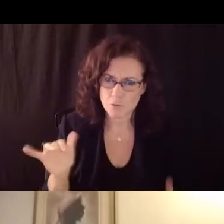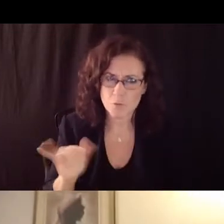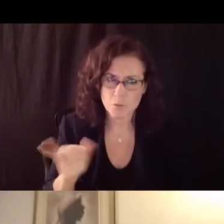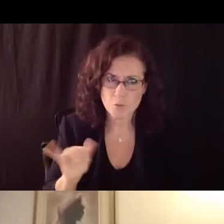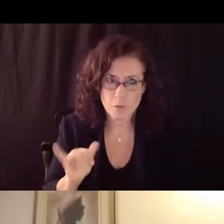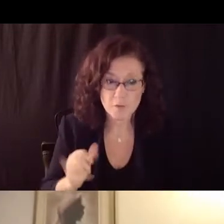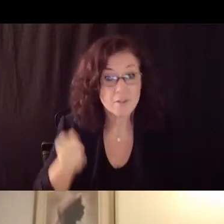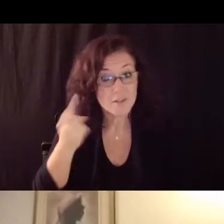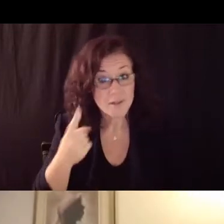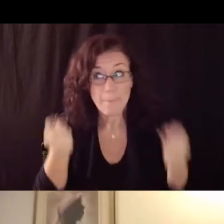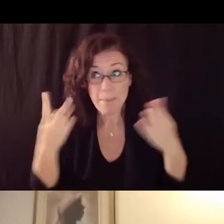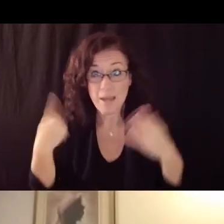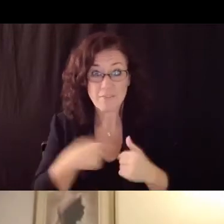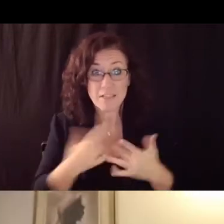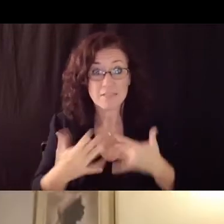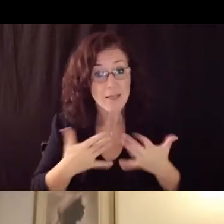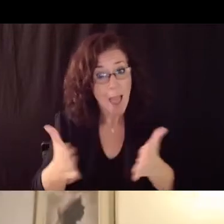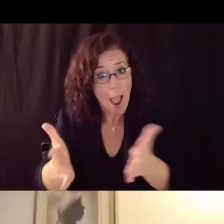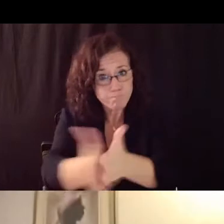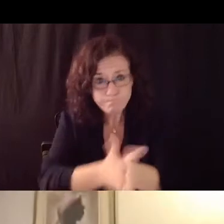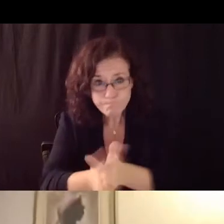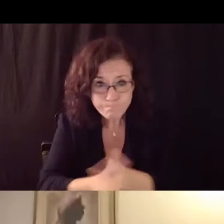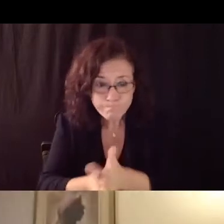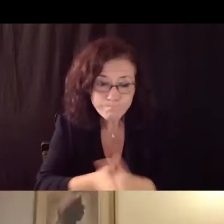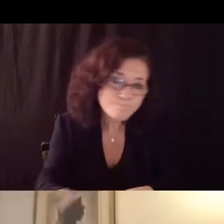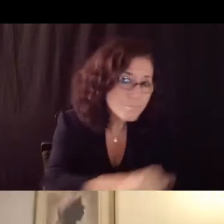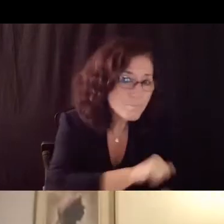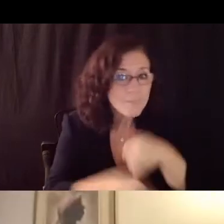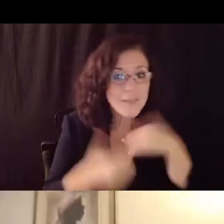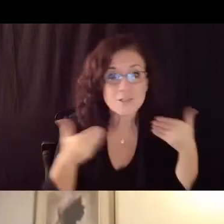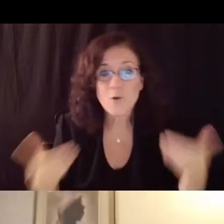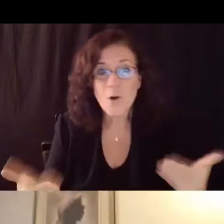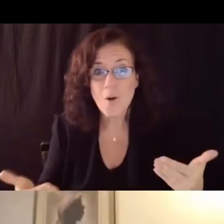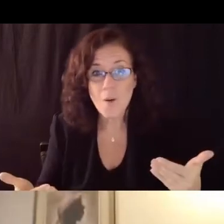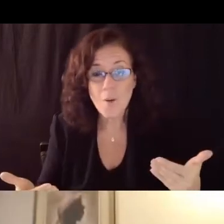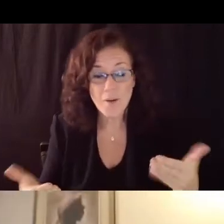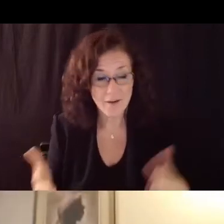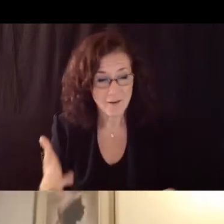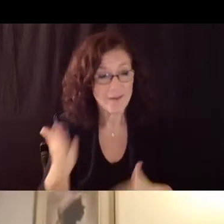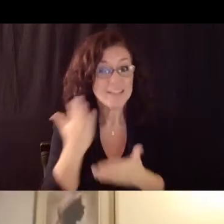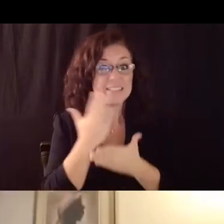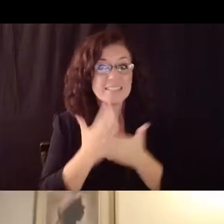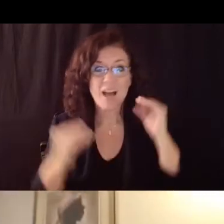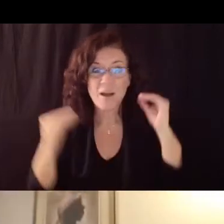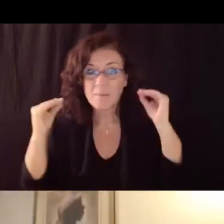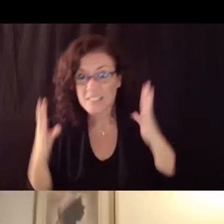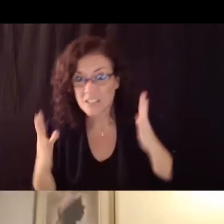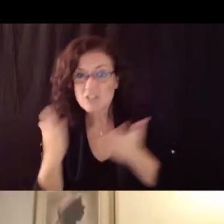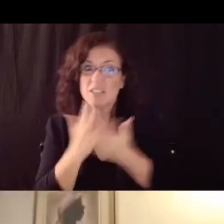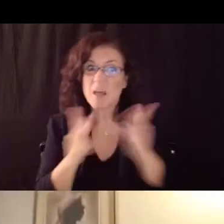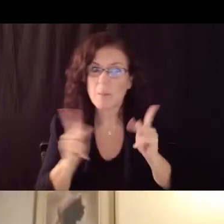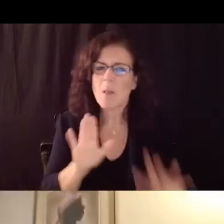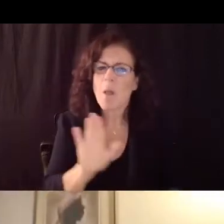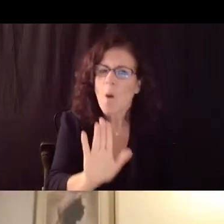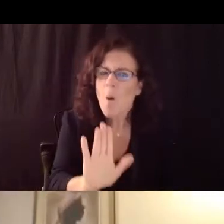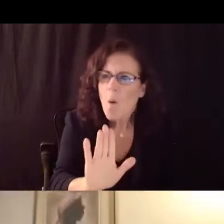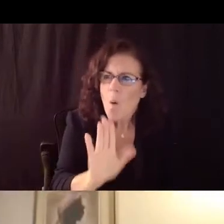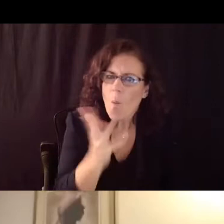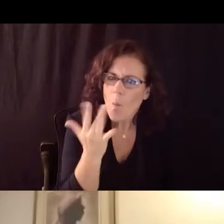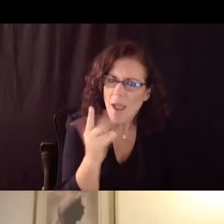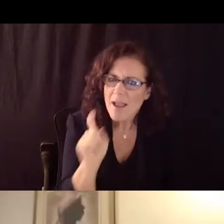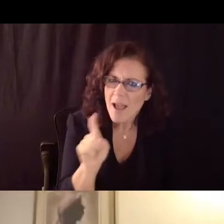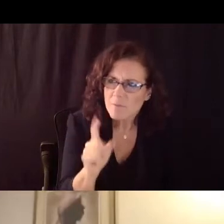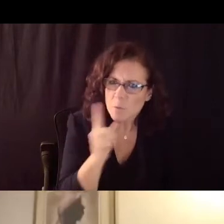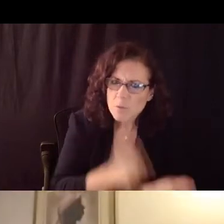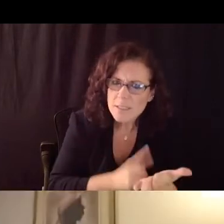let's go let's do this uh take us on this journey and then some of us are like who what when where why how and we need to address all those